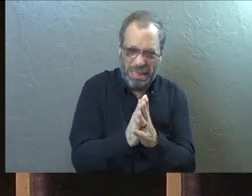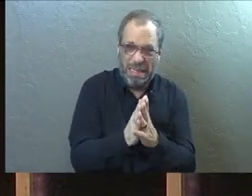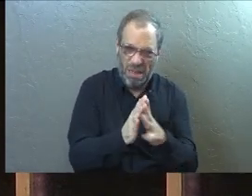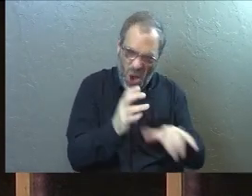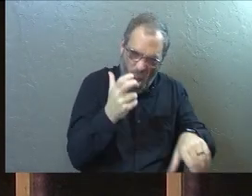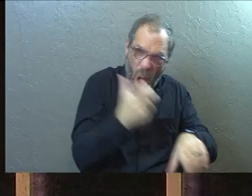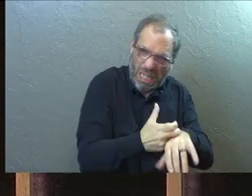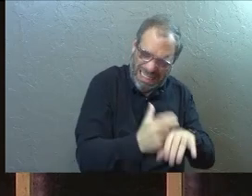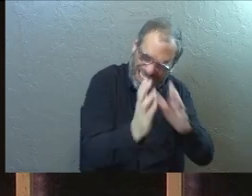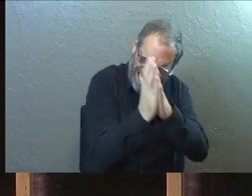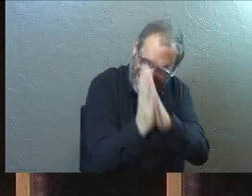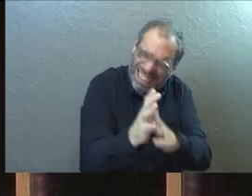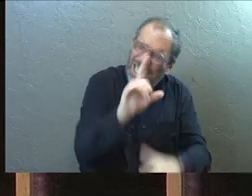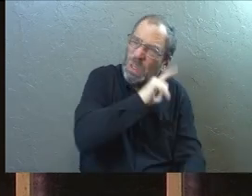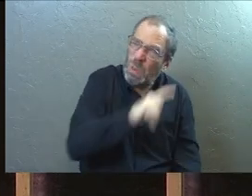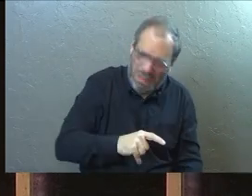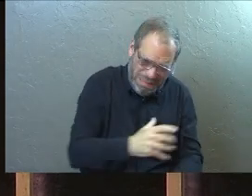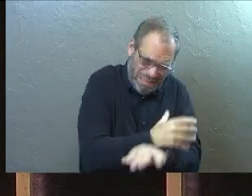hard for him.